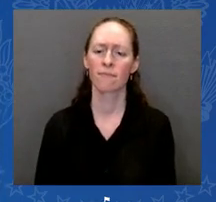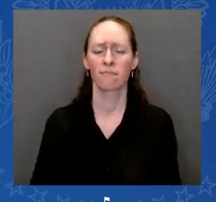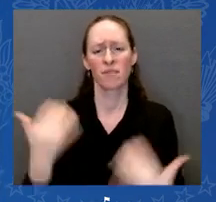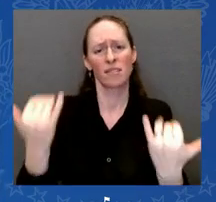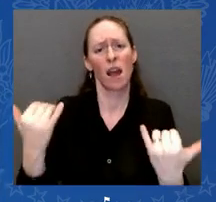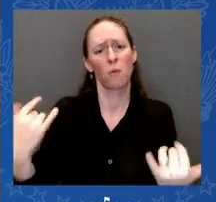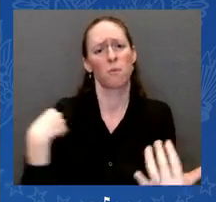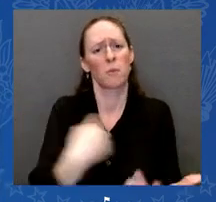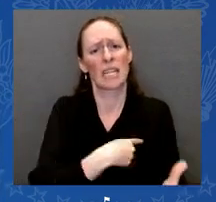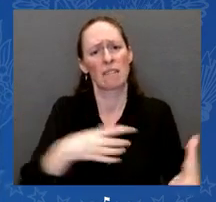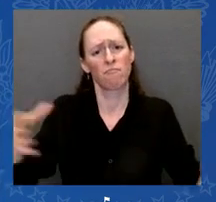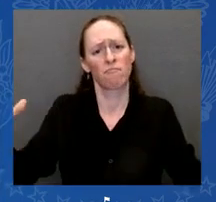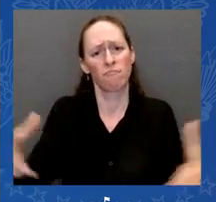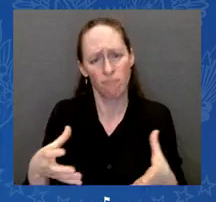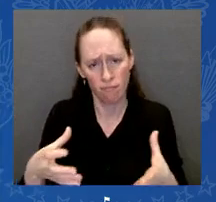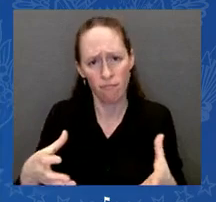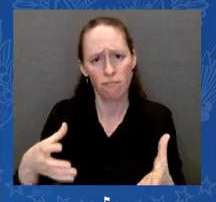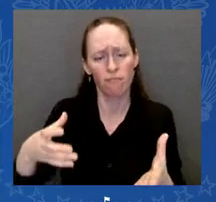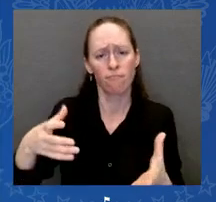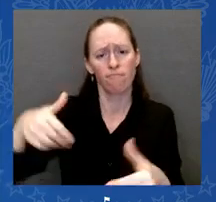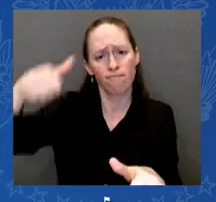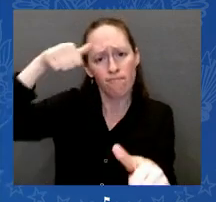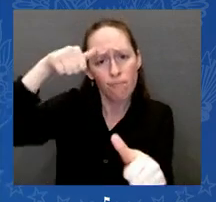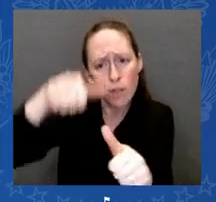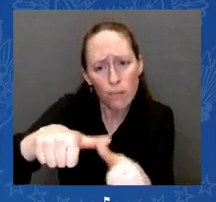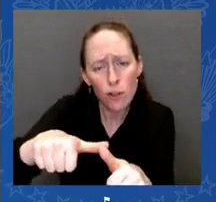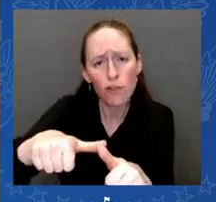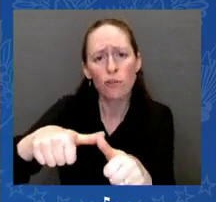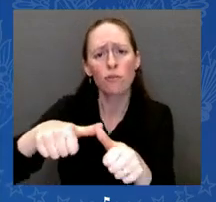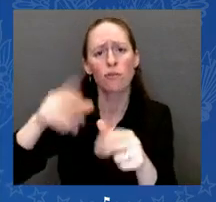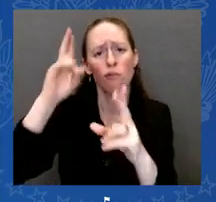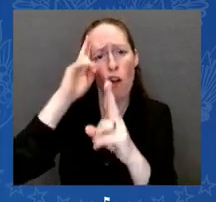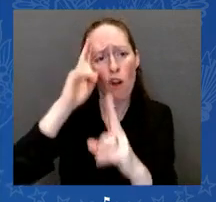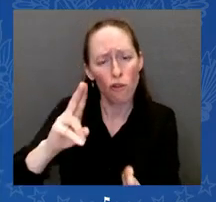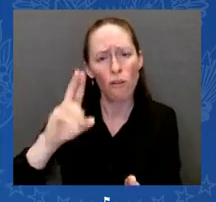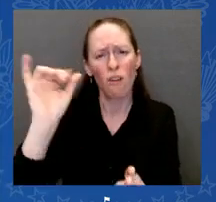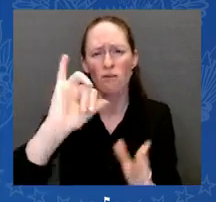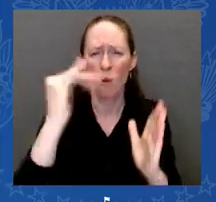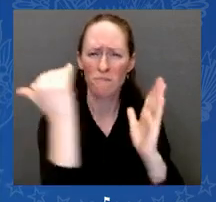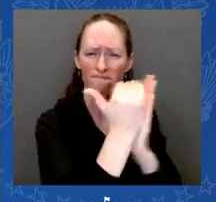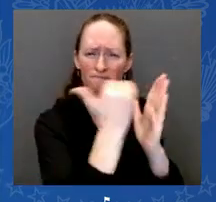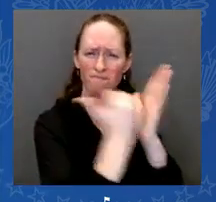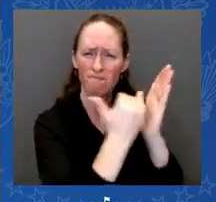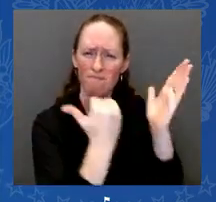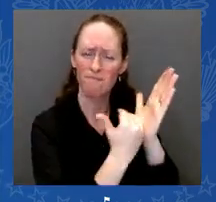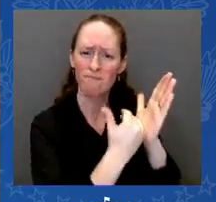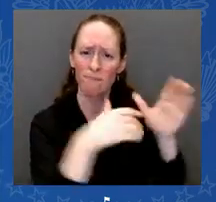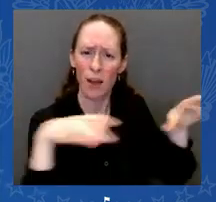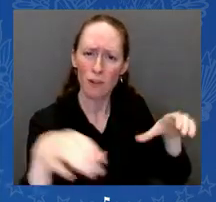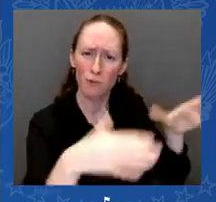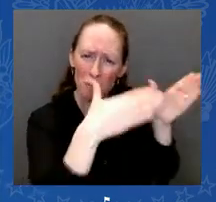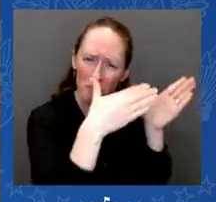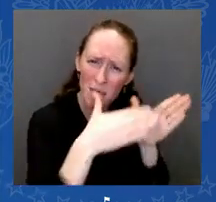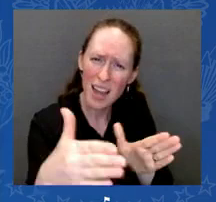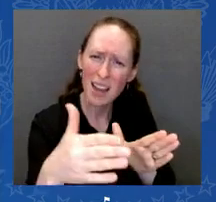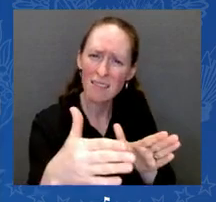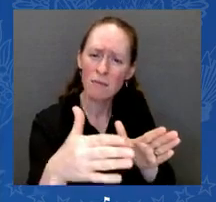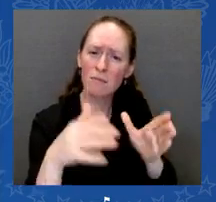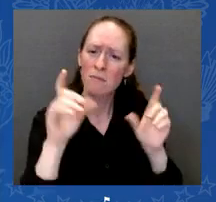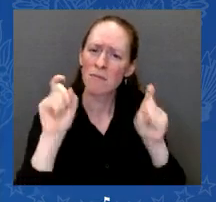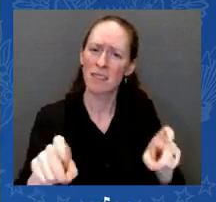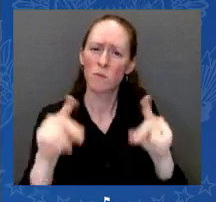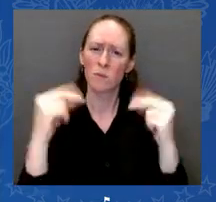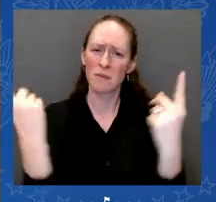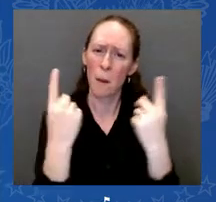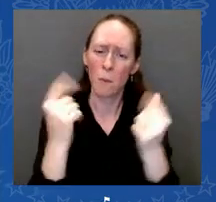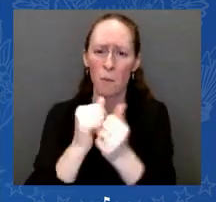epidemic of gun violence in our nation. And